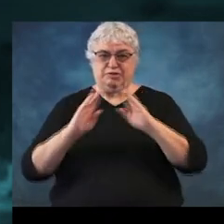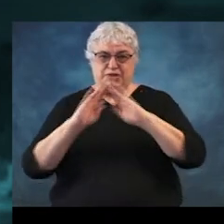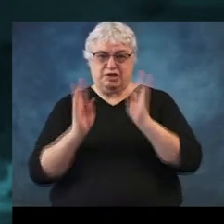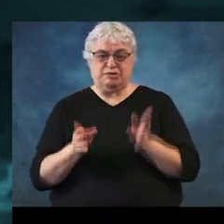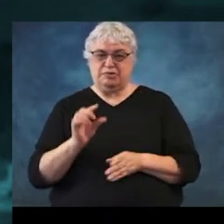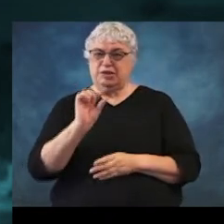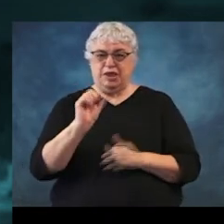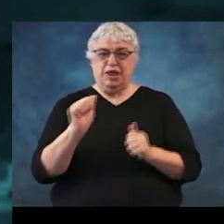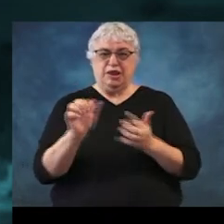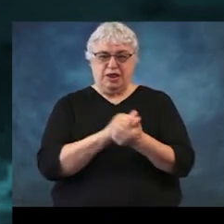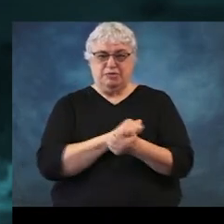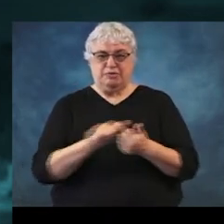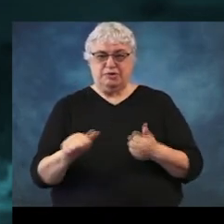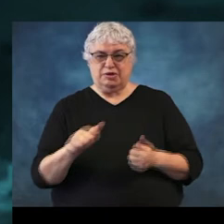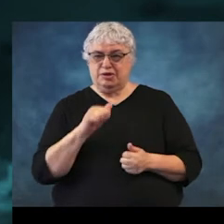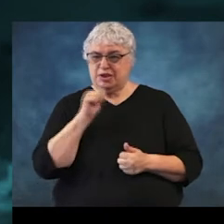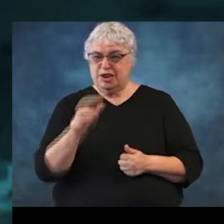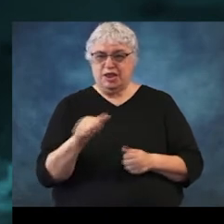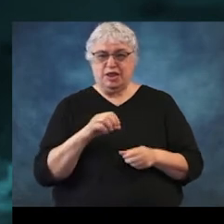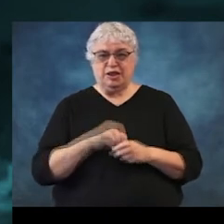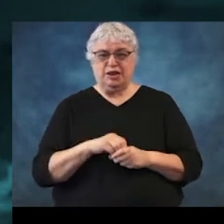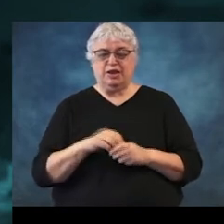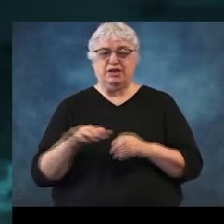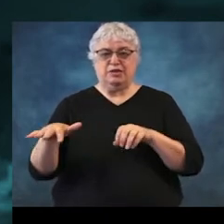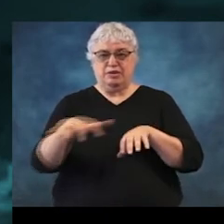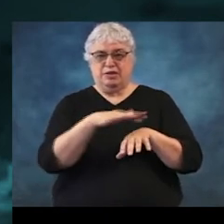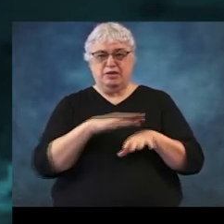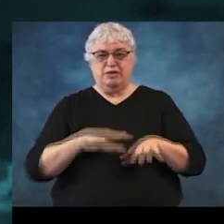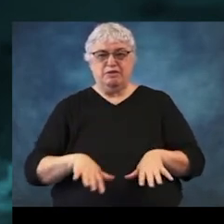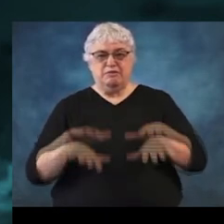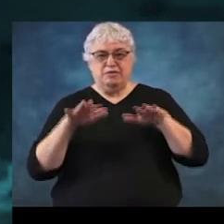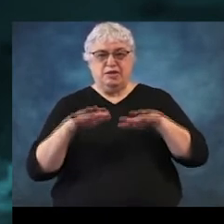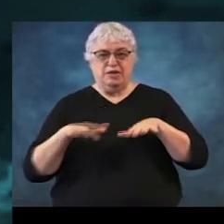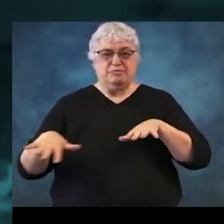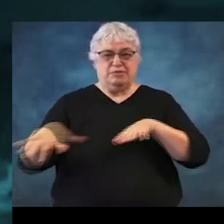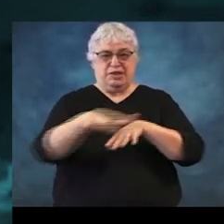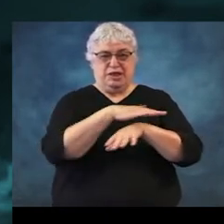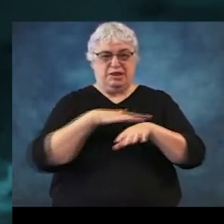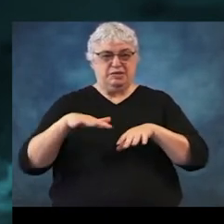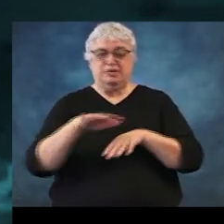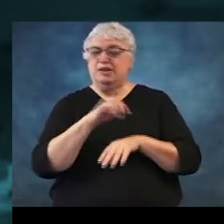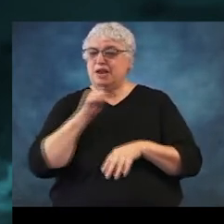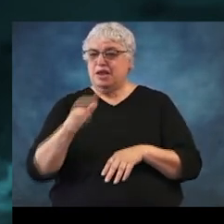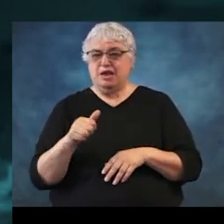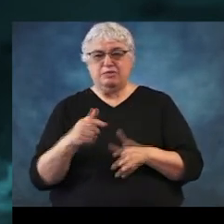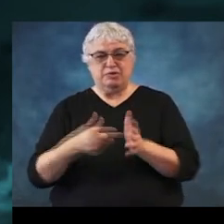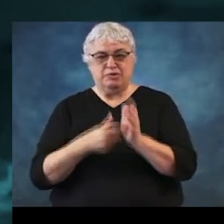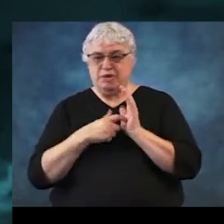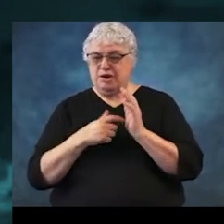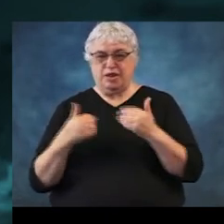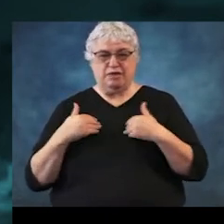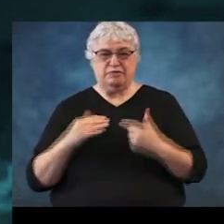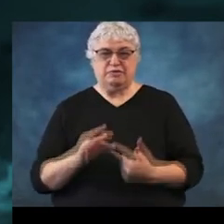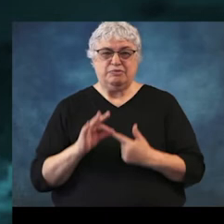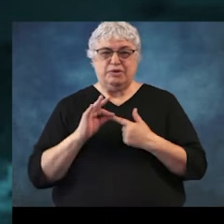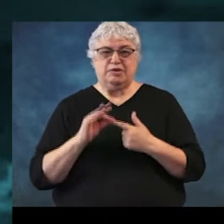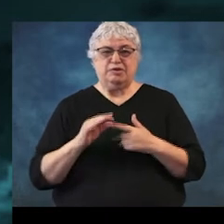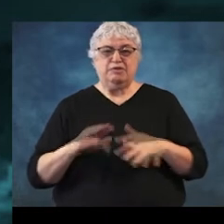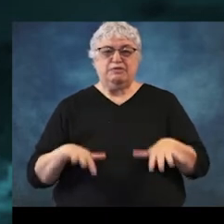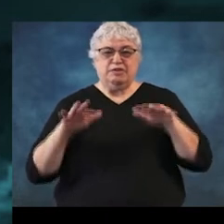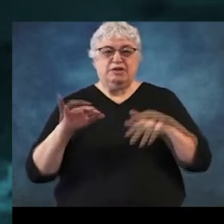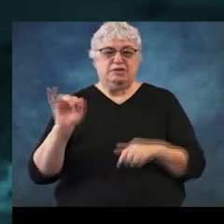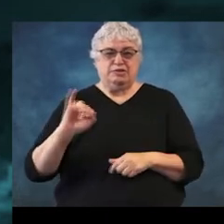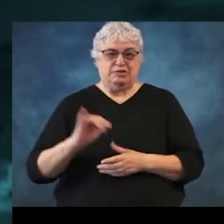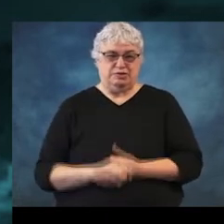tends to be in areas that are not in mapped floodplains. And so most of these areas are not required to have any